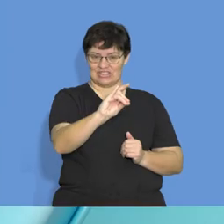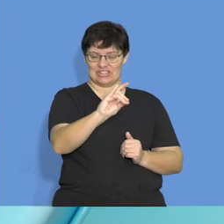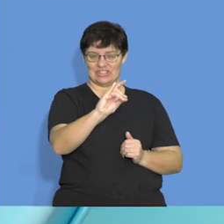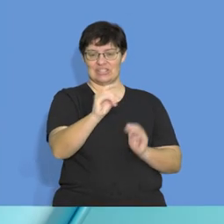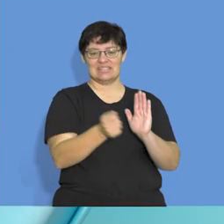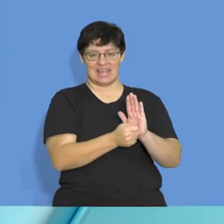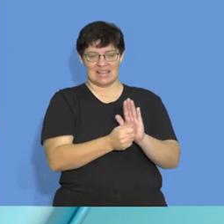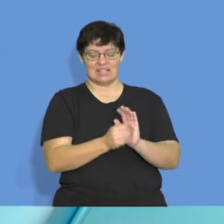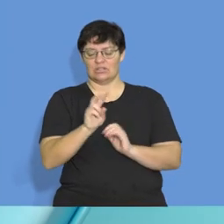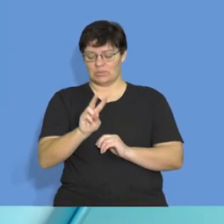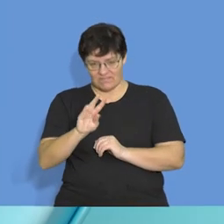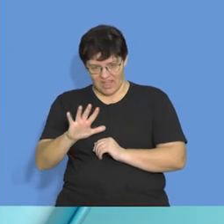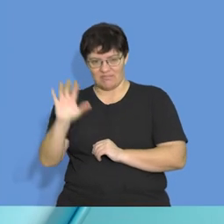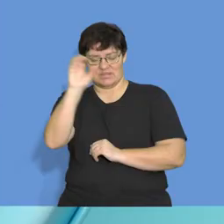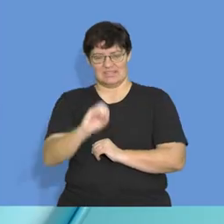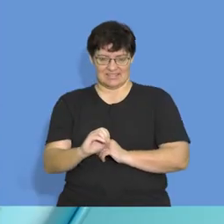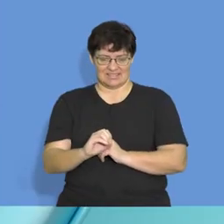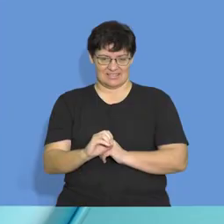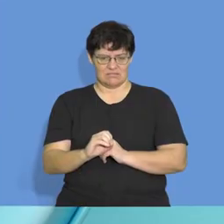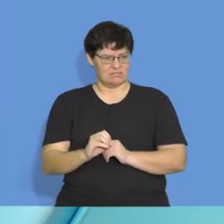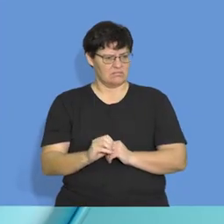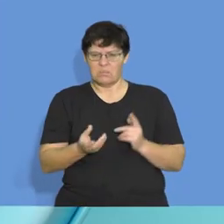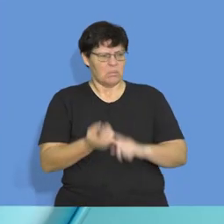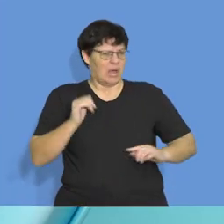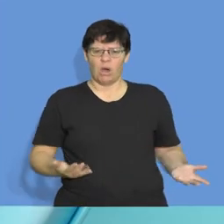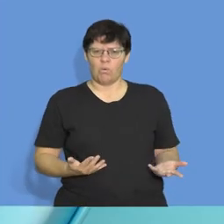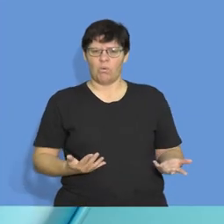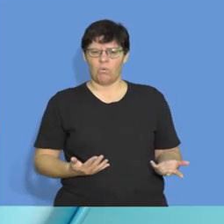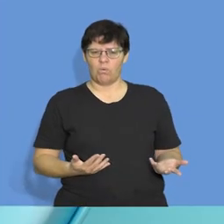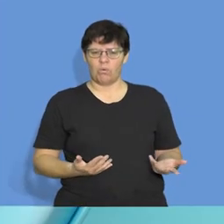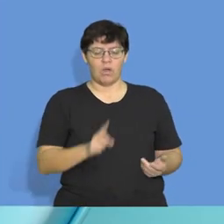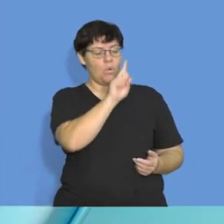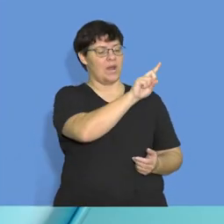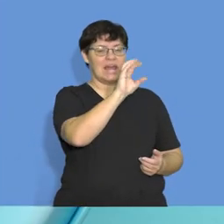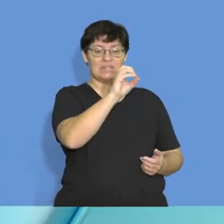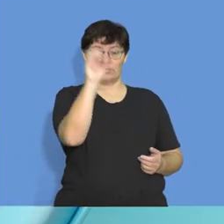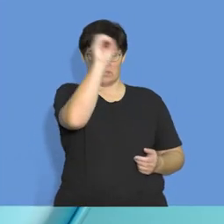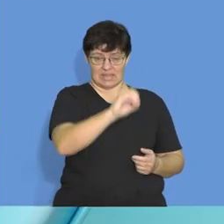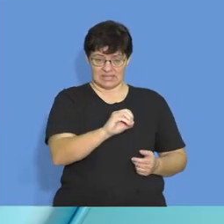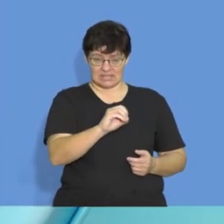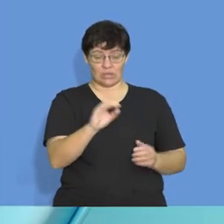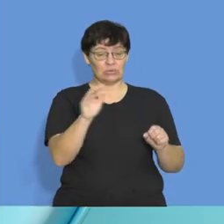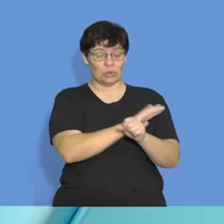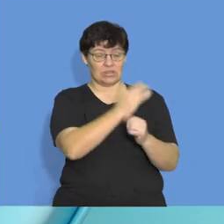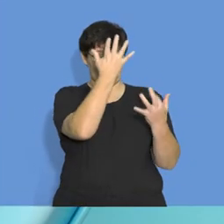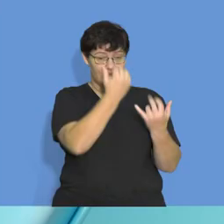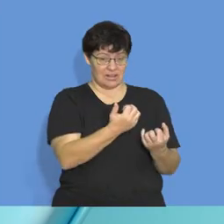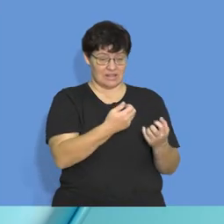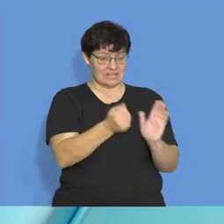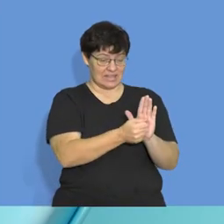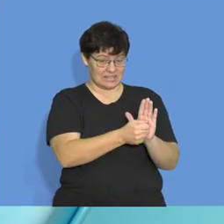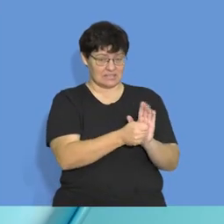be 25%. How do I get that? Clearly, 100% total sales minus